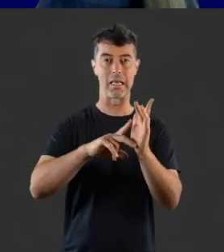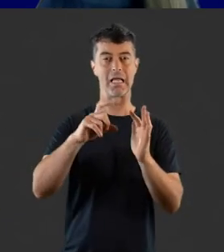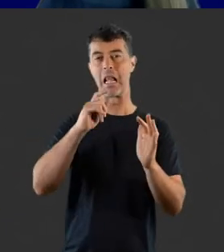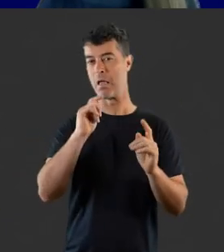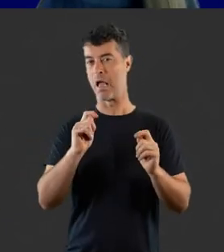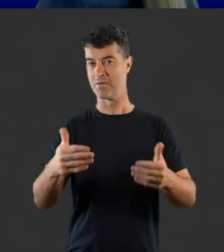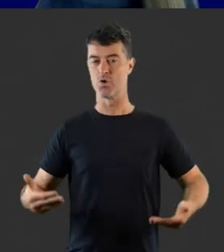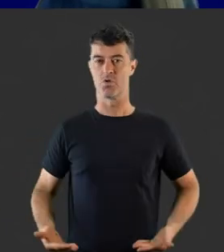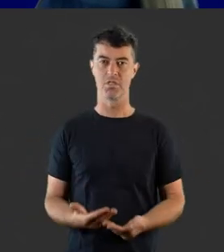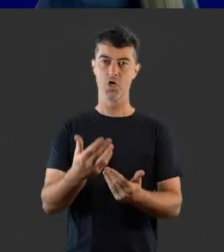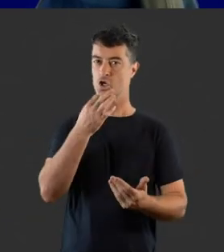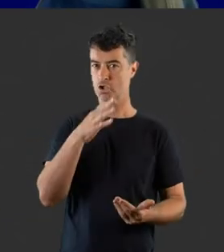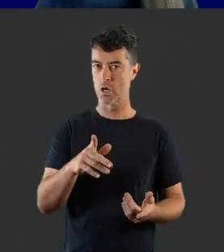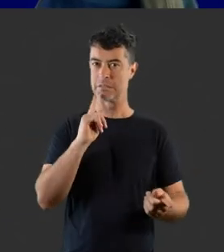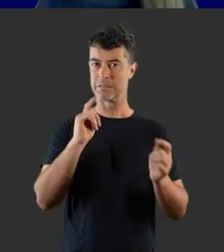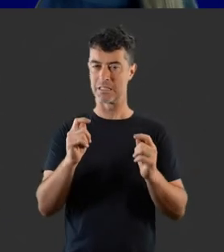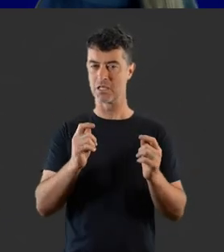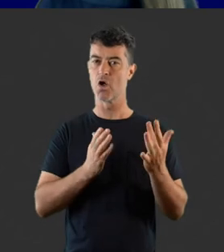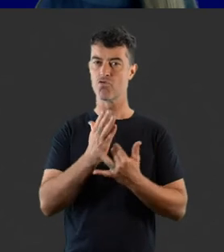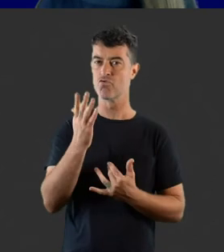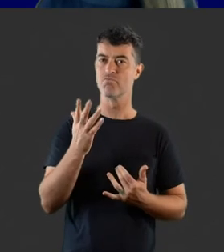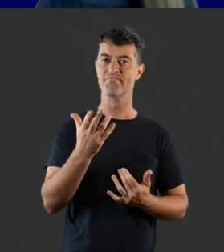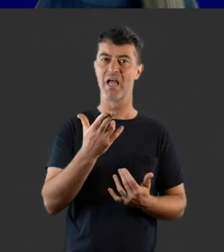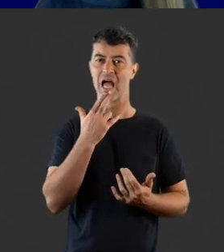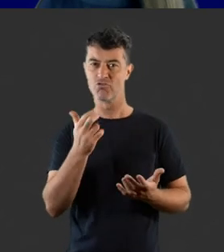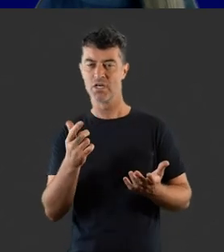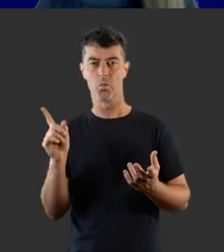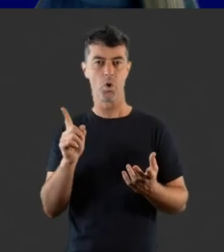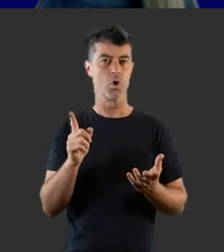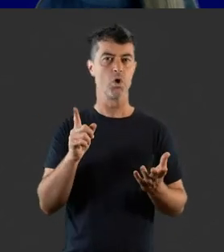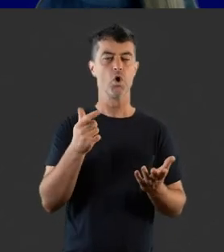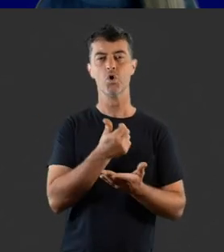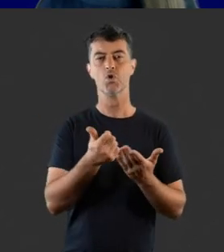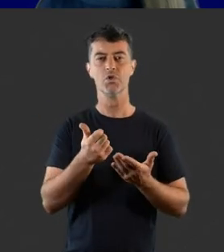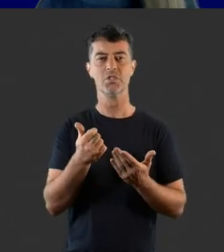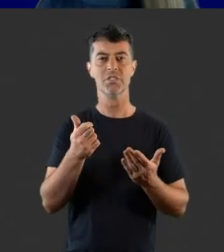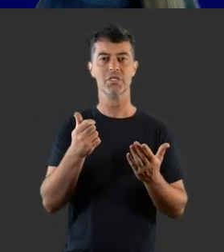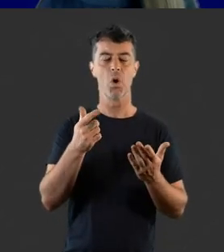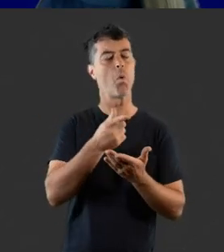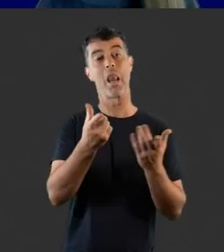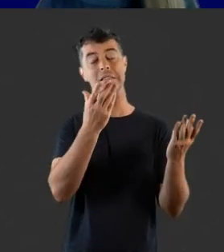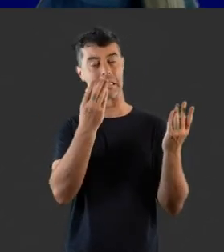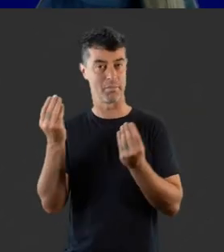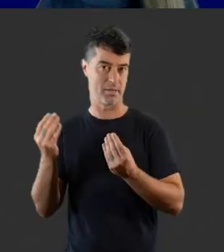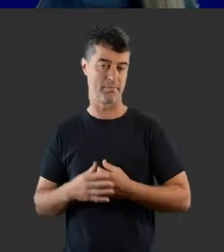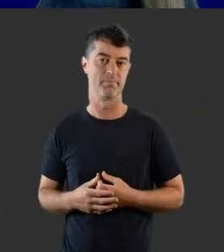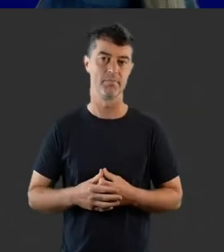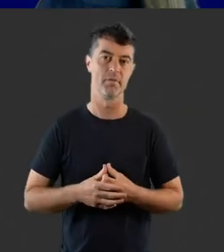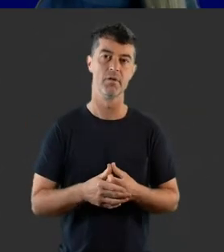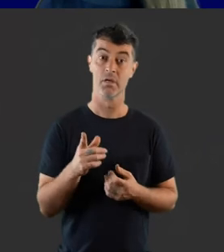at a clinic soon after birth. The child is tested by electronic means, usually while asleep.